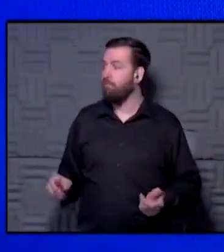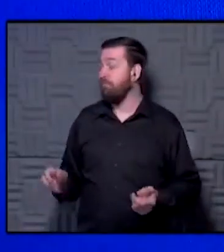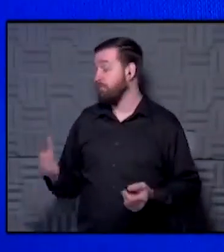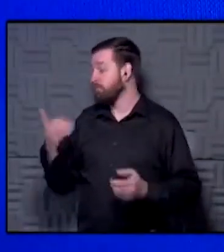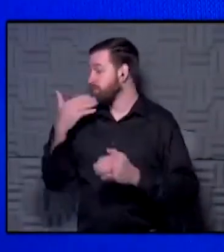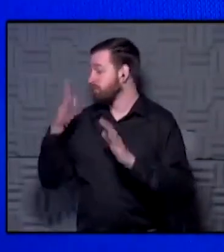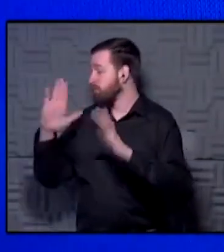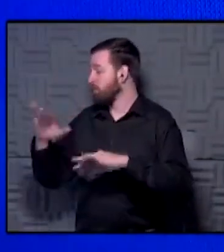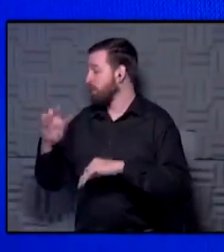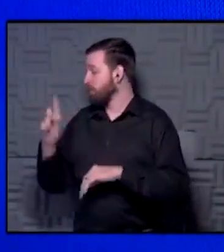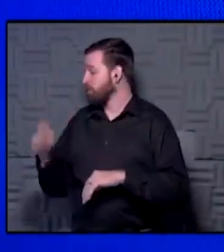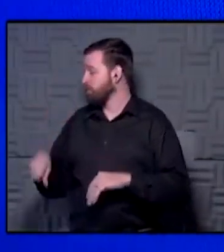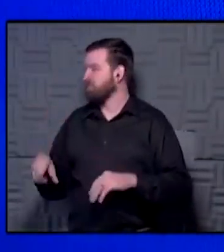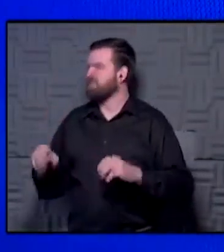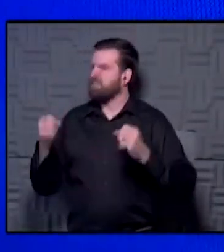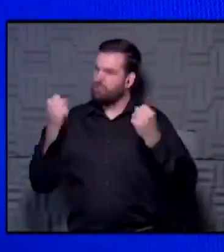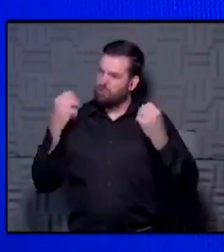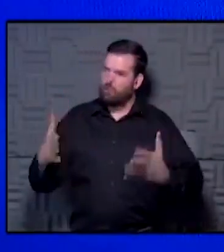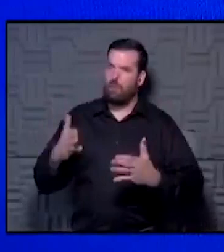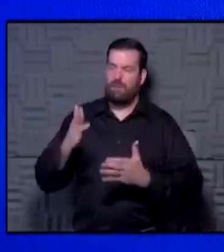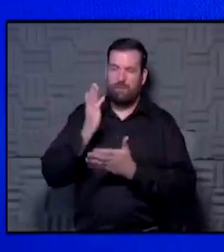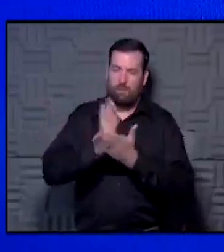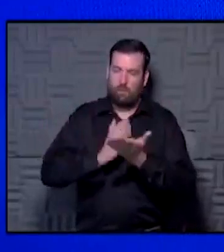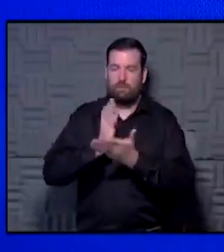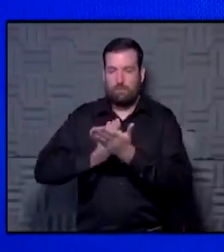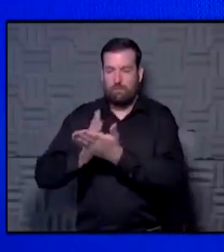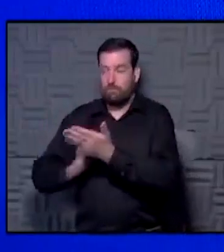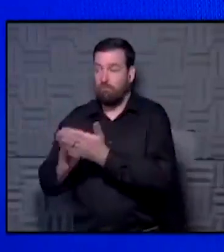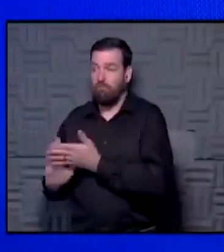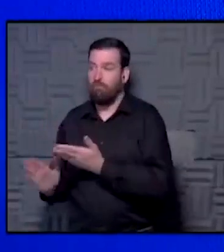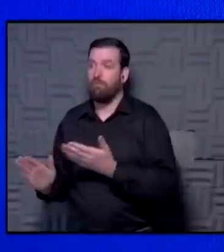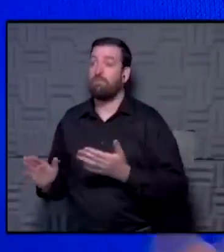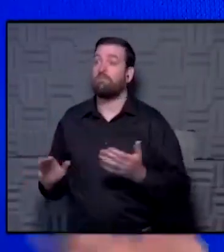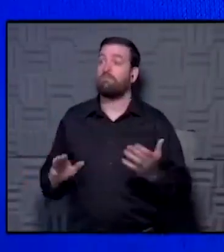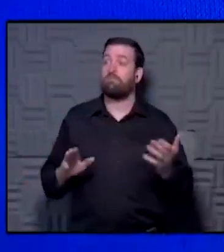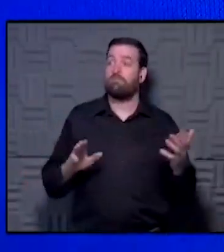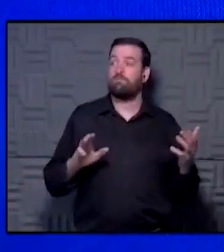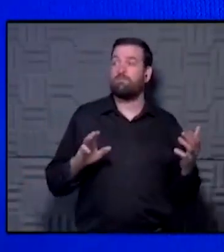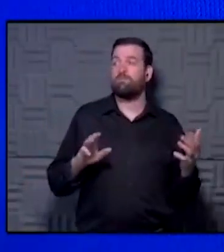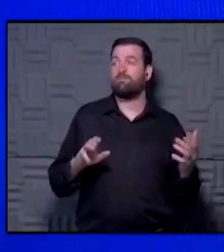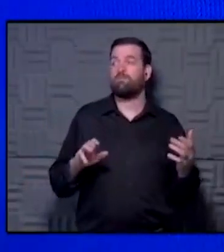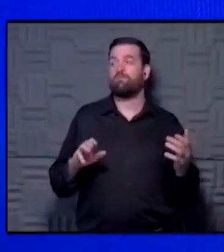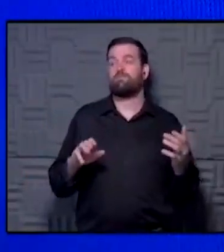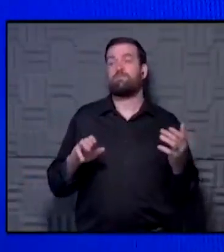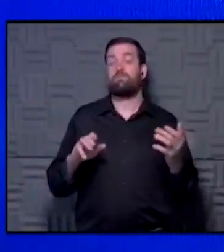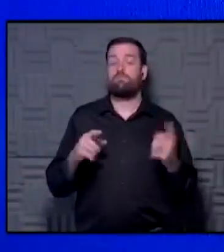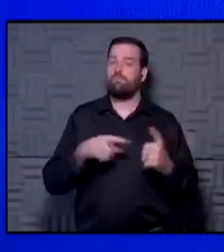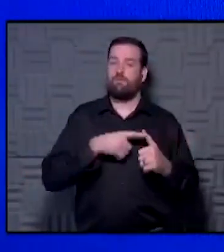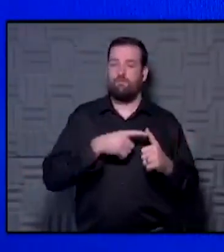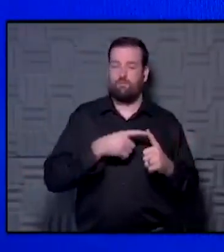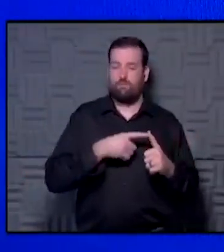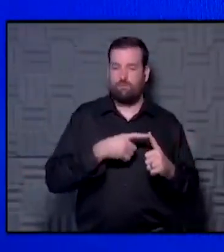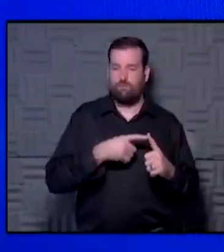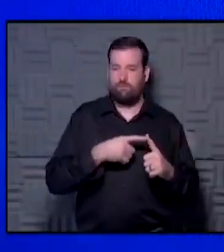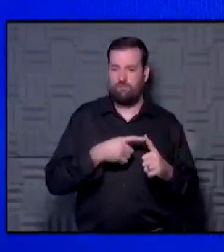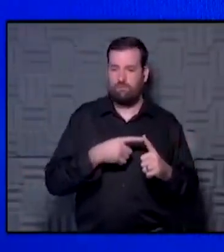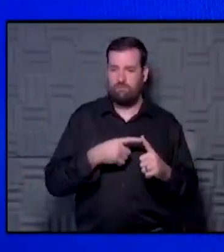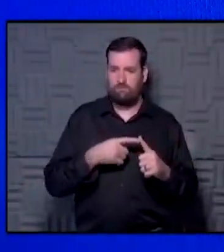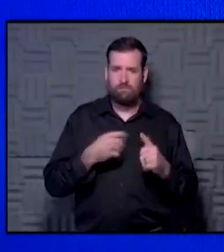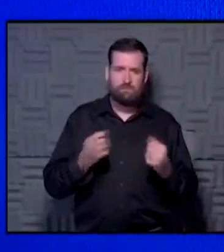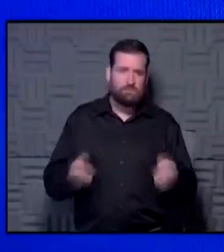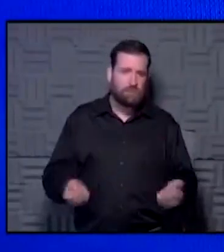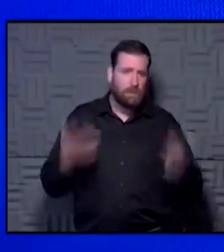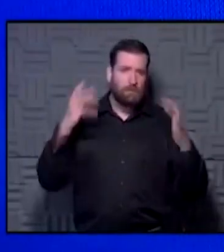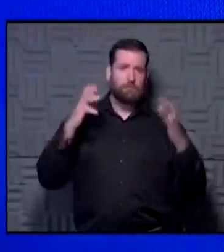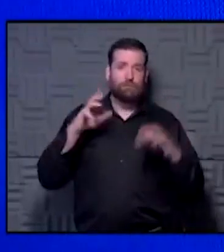also a great question, Dan. There's so many layers to that question. Yeah. At the beginning, we can say that, yeah, we'd say that, well, first of all, how much of it is really